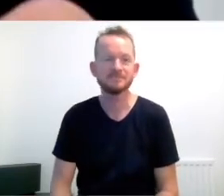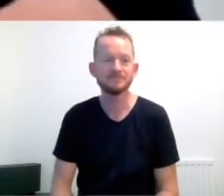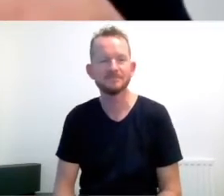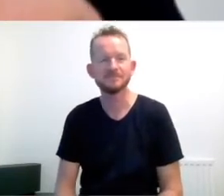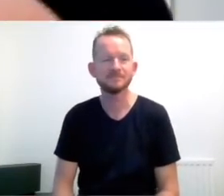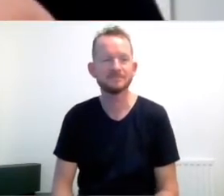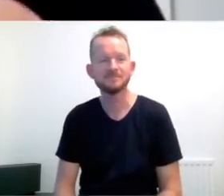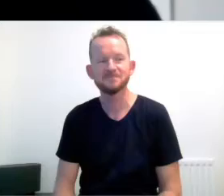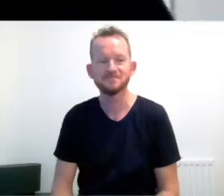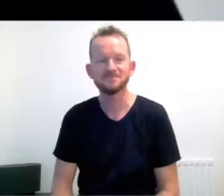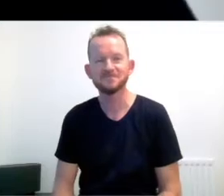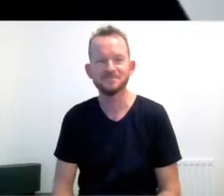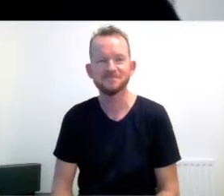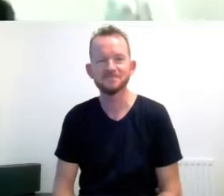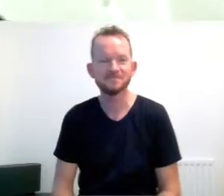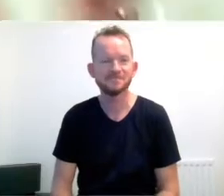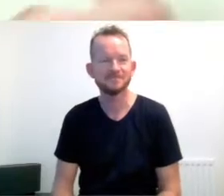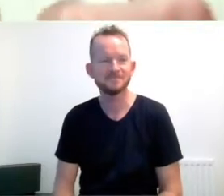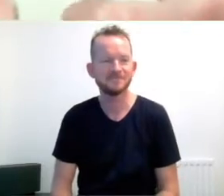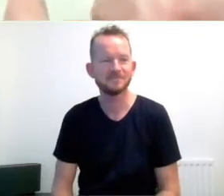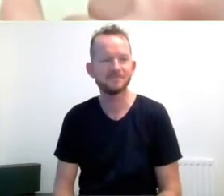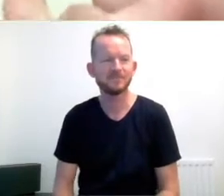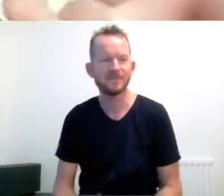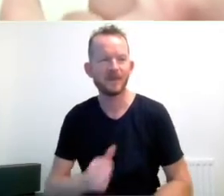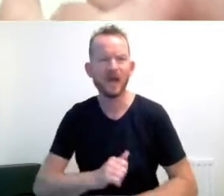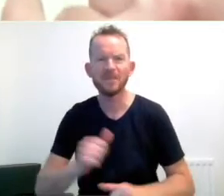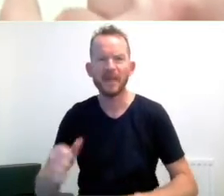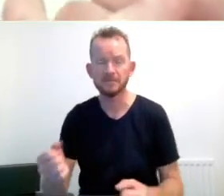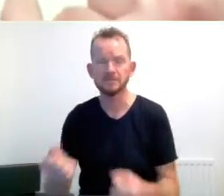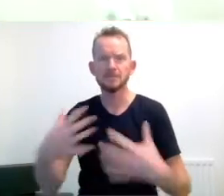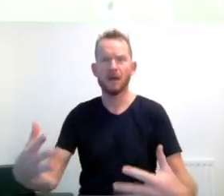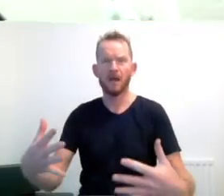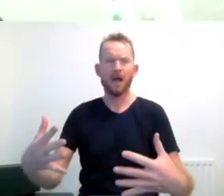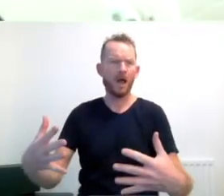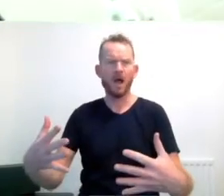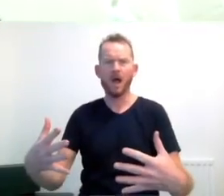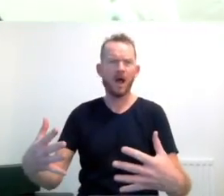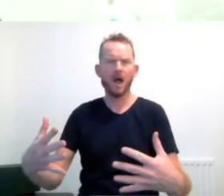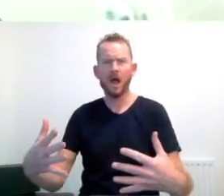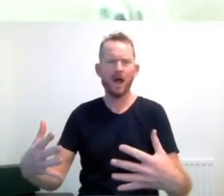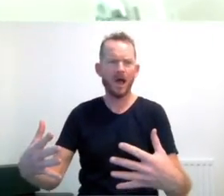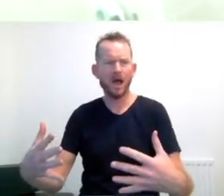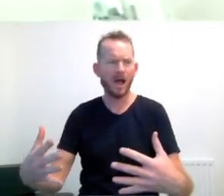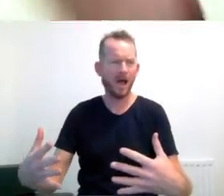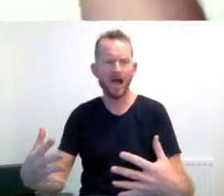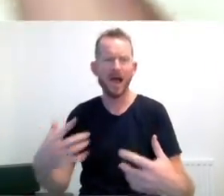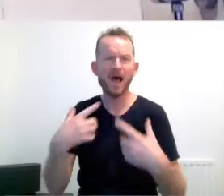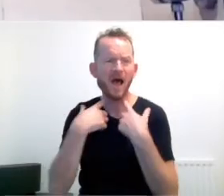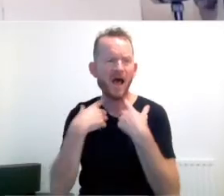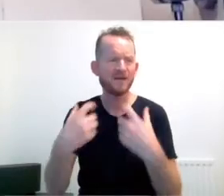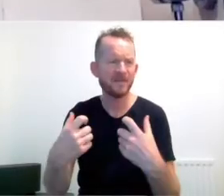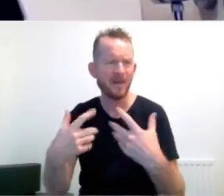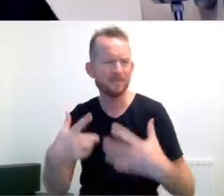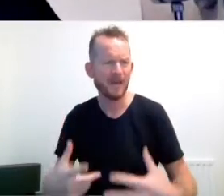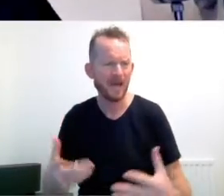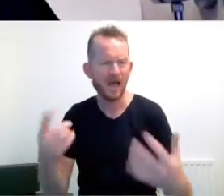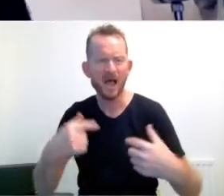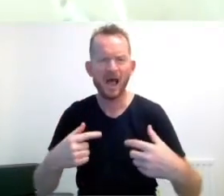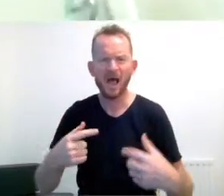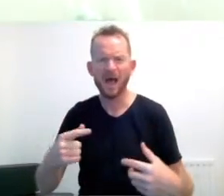The Vampire in All of a sudden The Vampire in My Bath